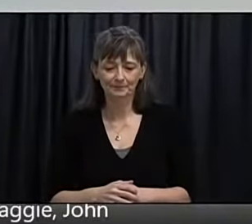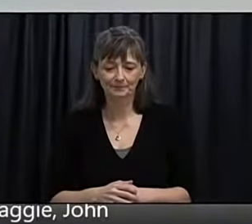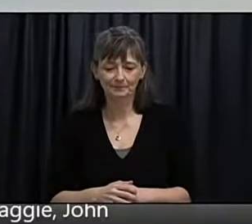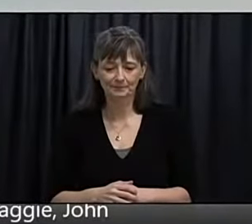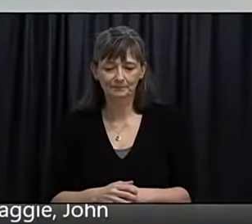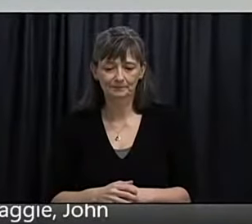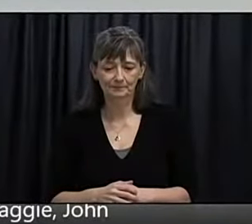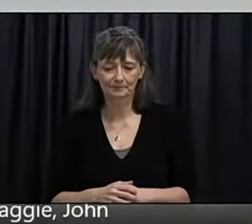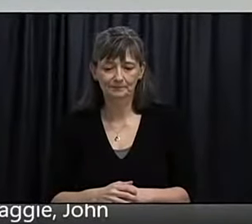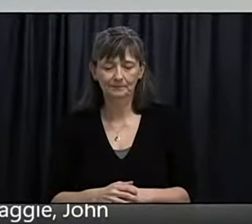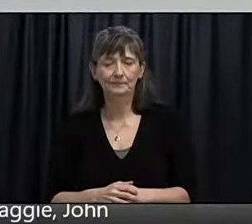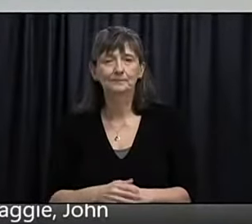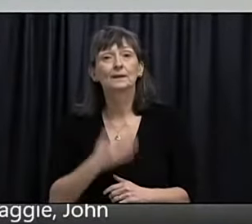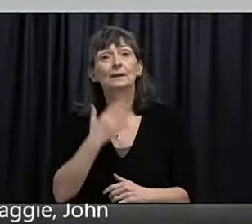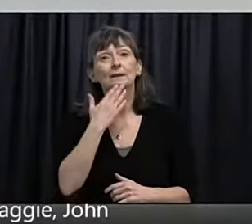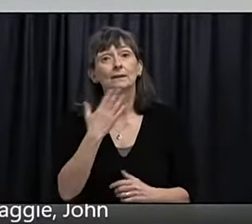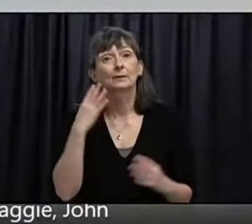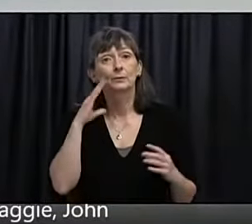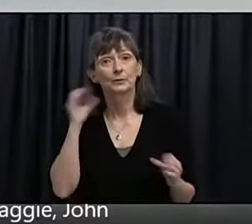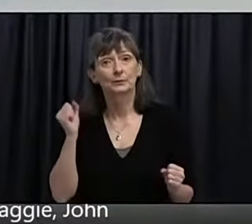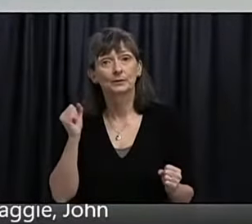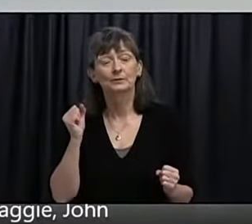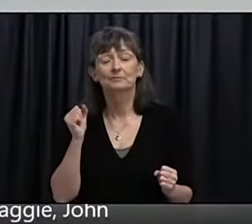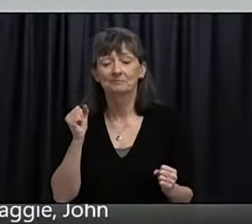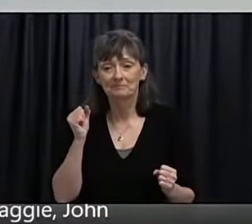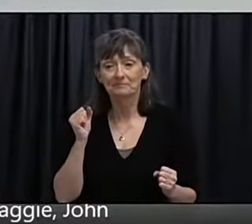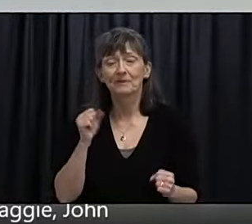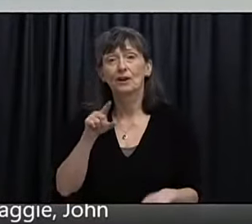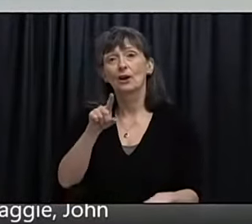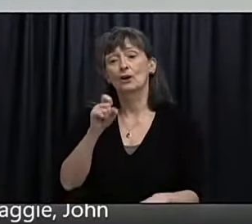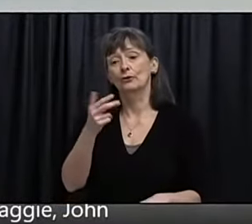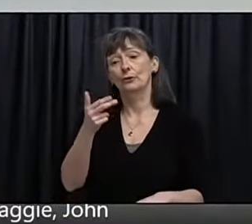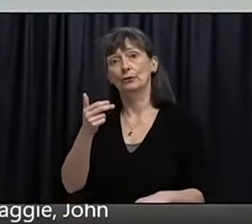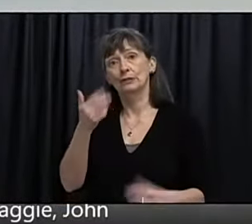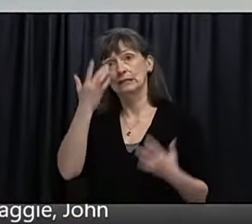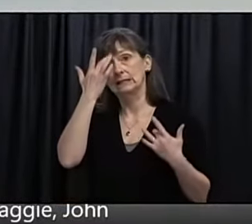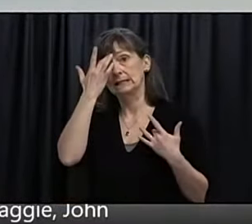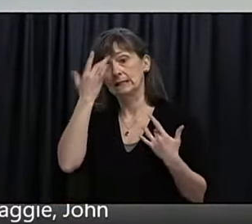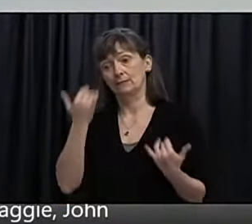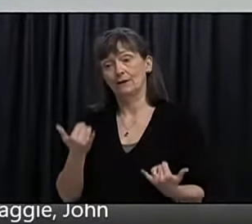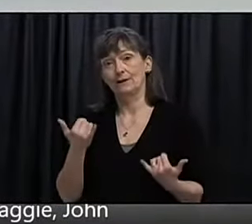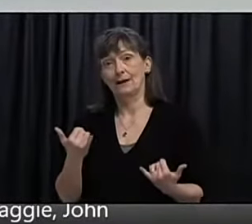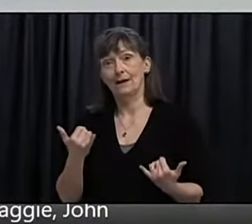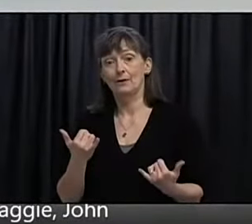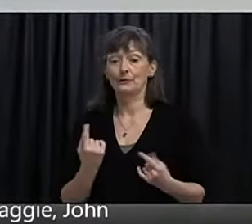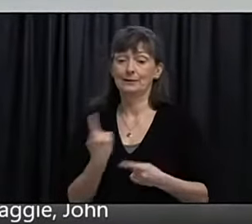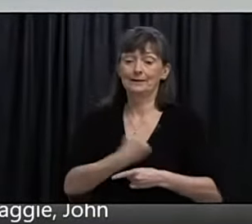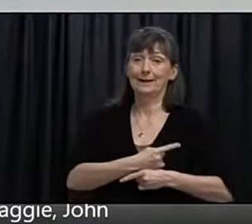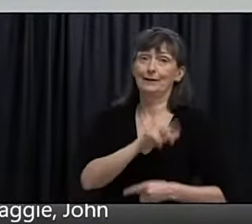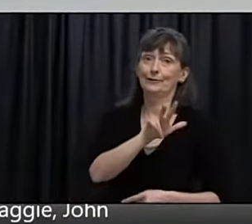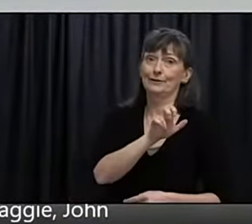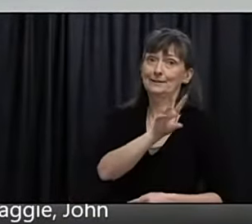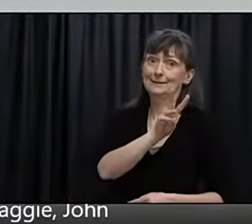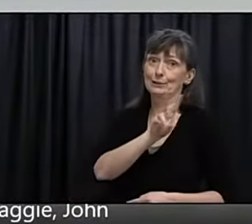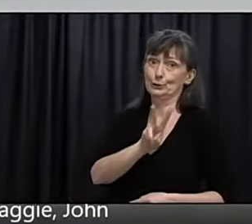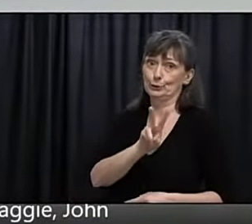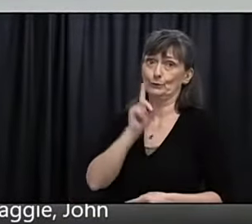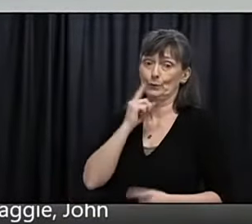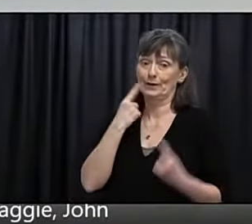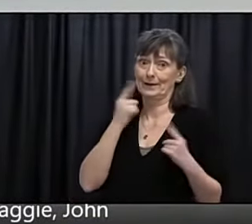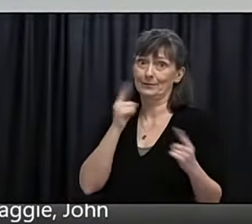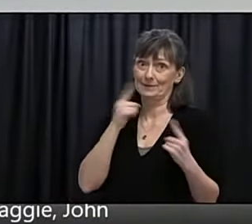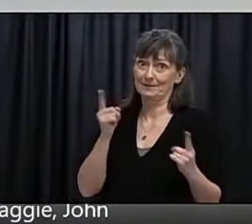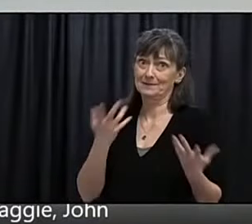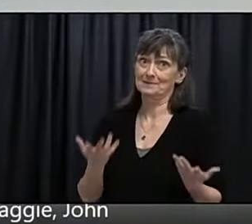Thank you very much Premier. Again 113 active cases on day 362 of the media briefing.